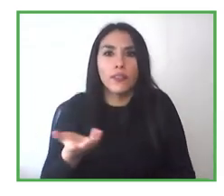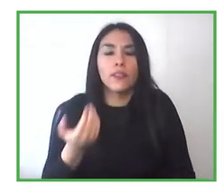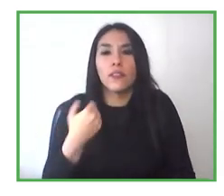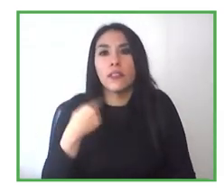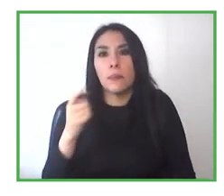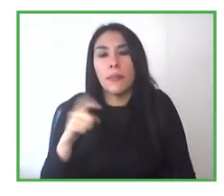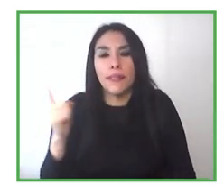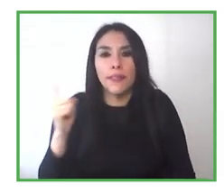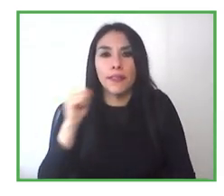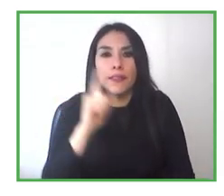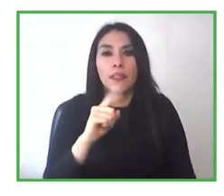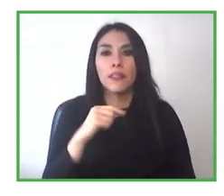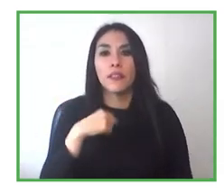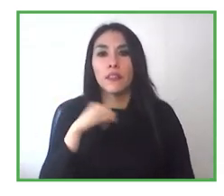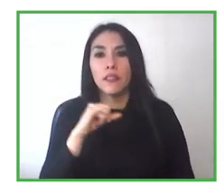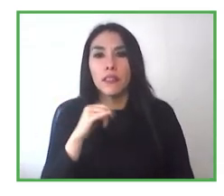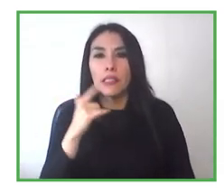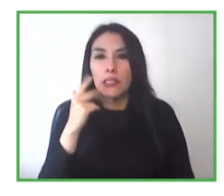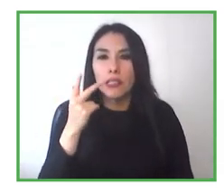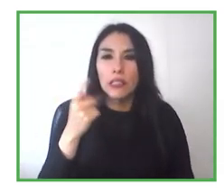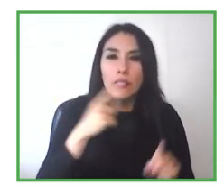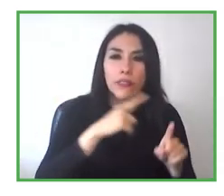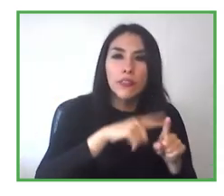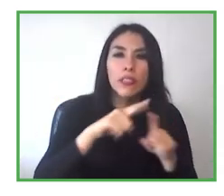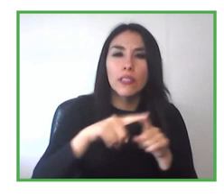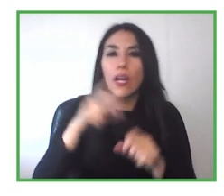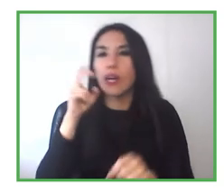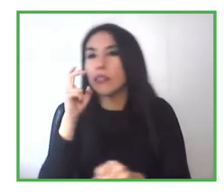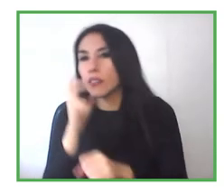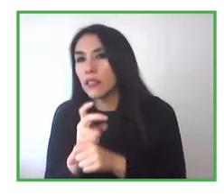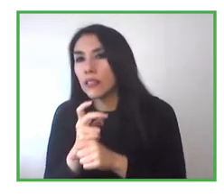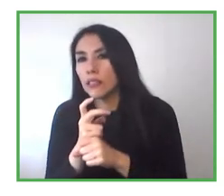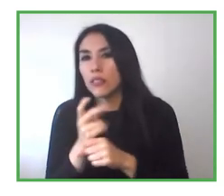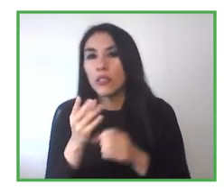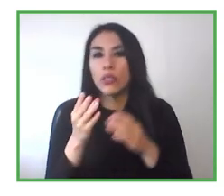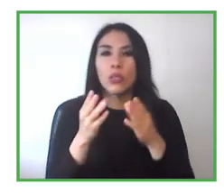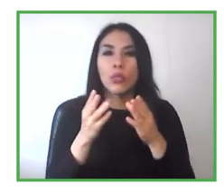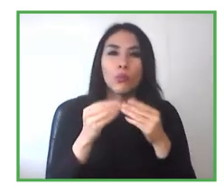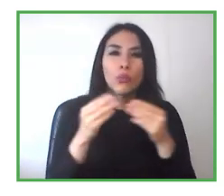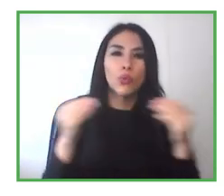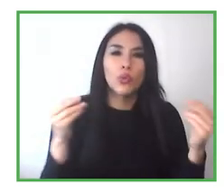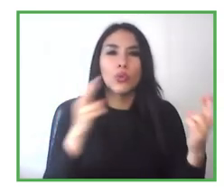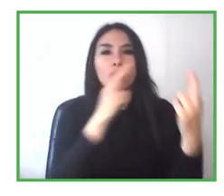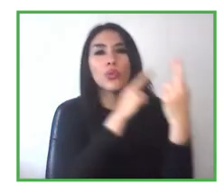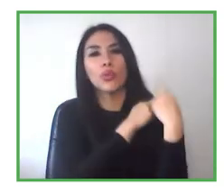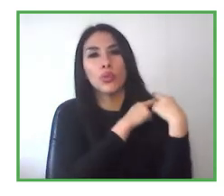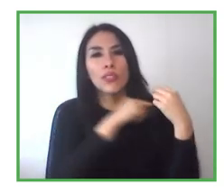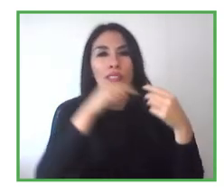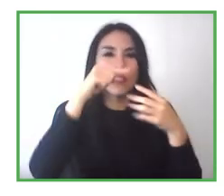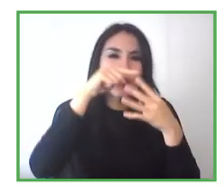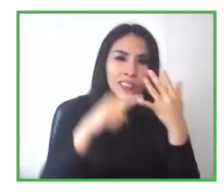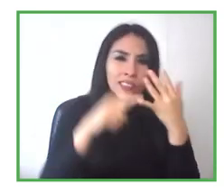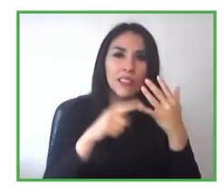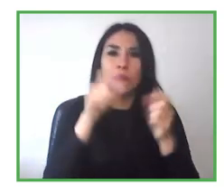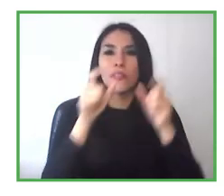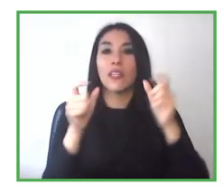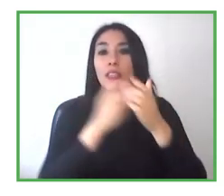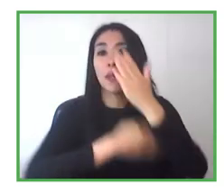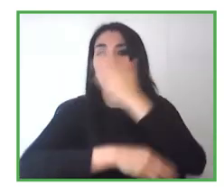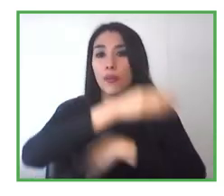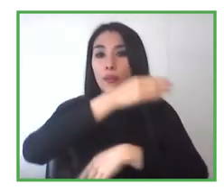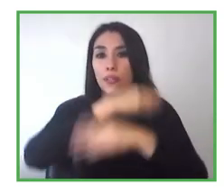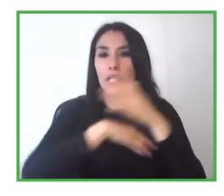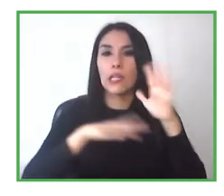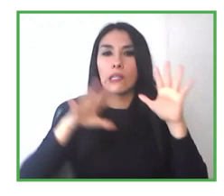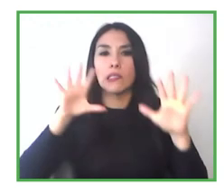from many positions that a person with